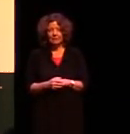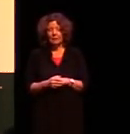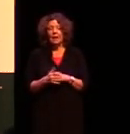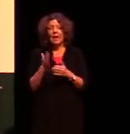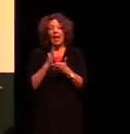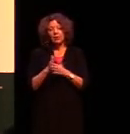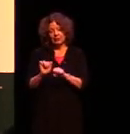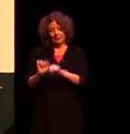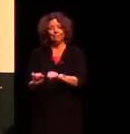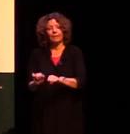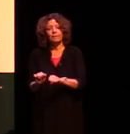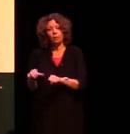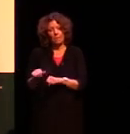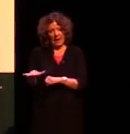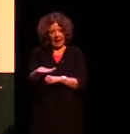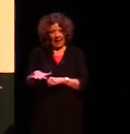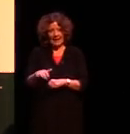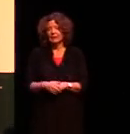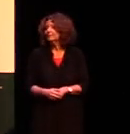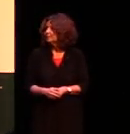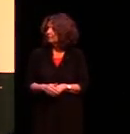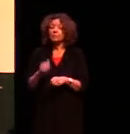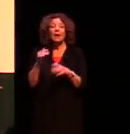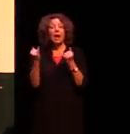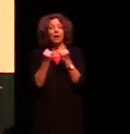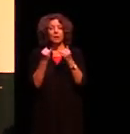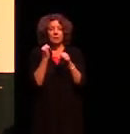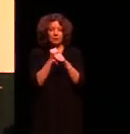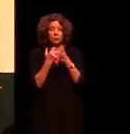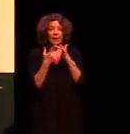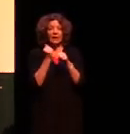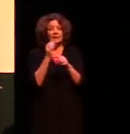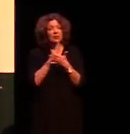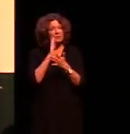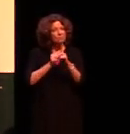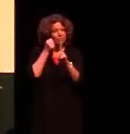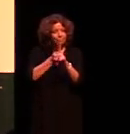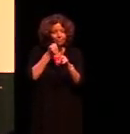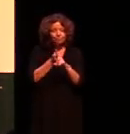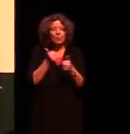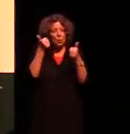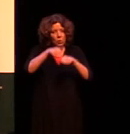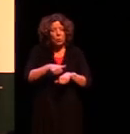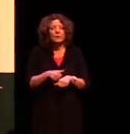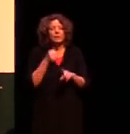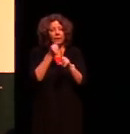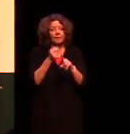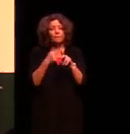Bidjigal elder. Uncle Greg is well known as an activist for reconciliation,